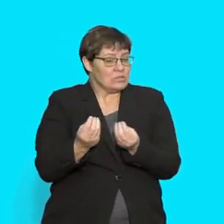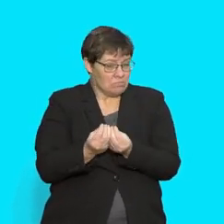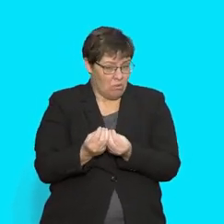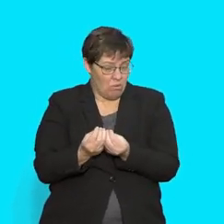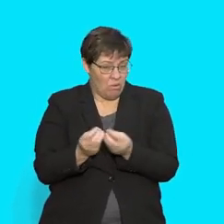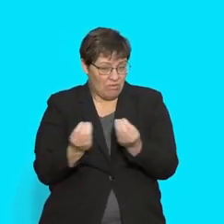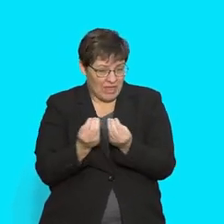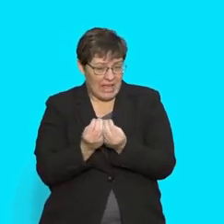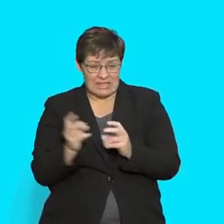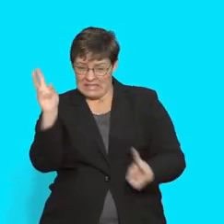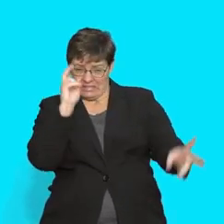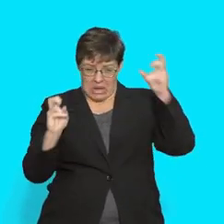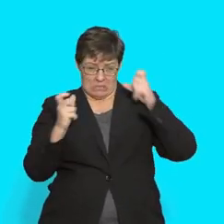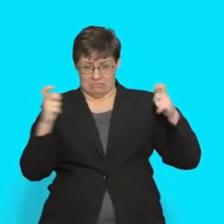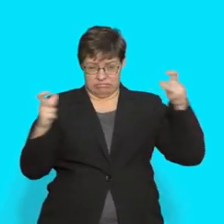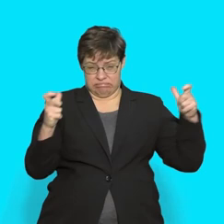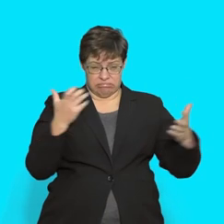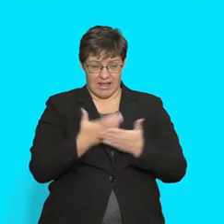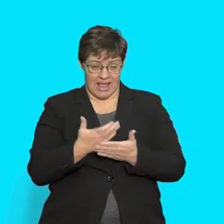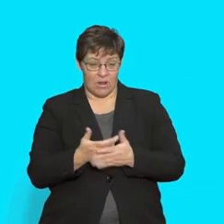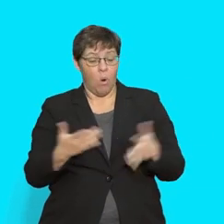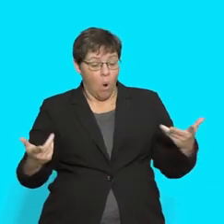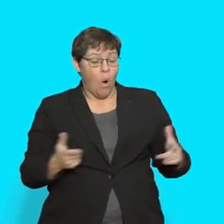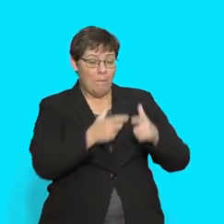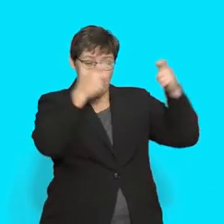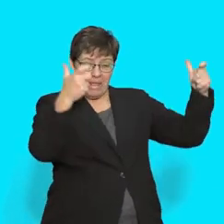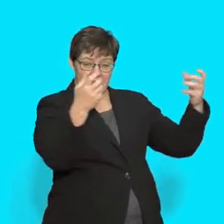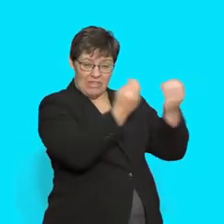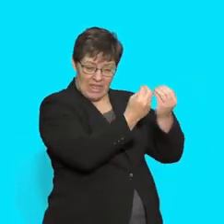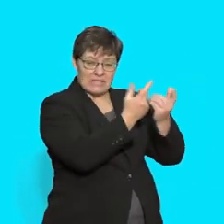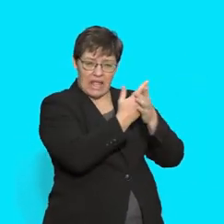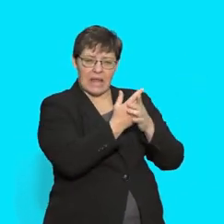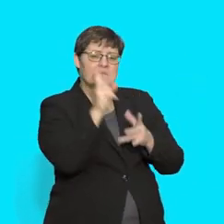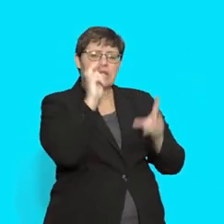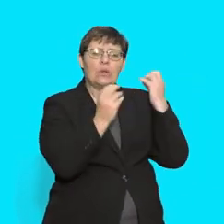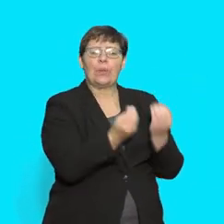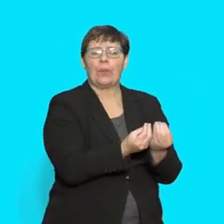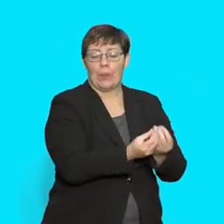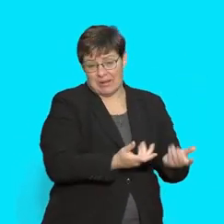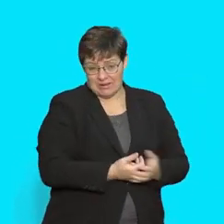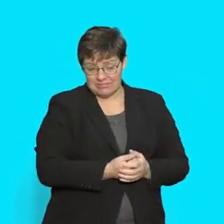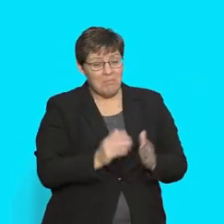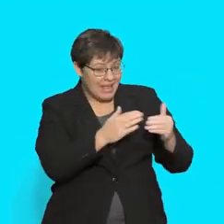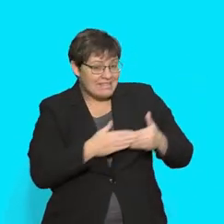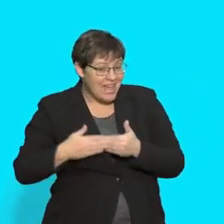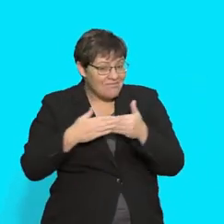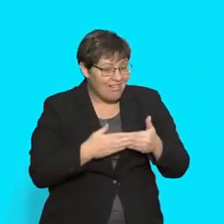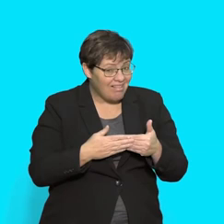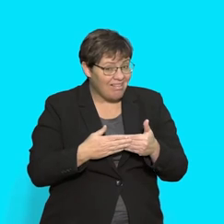sounds And big things can make small sounds Careful Don't be tricked